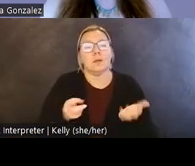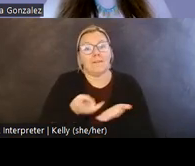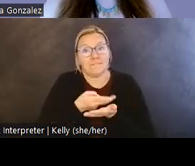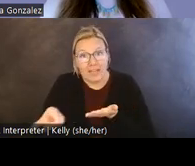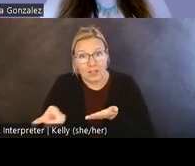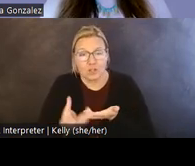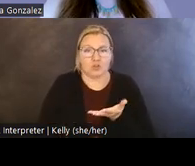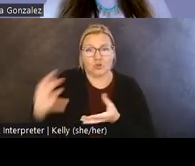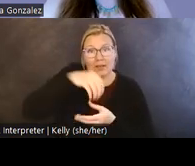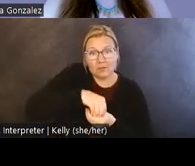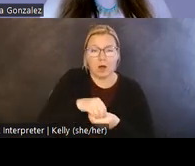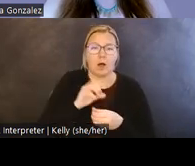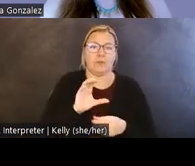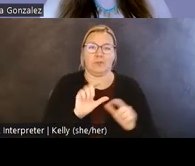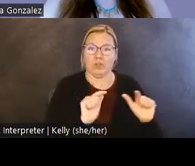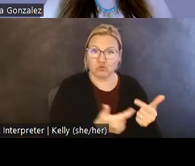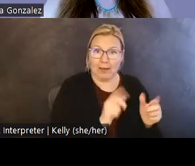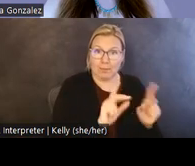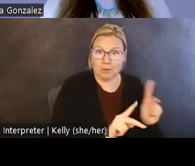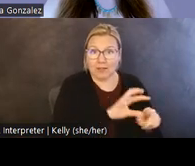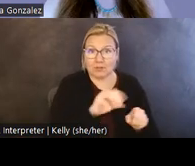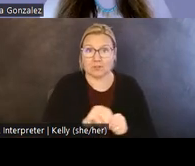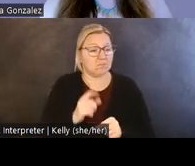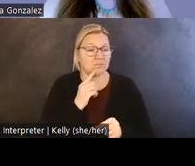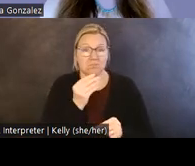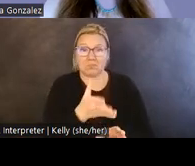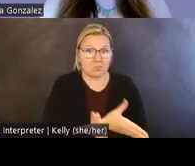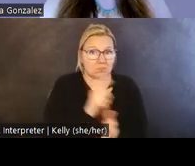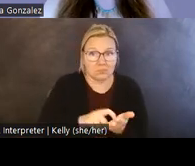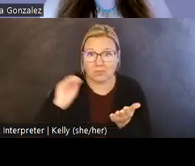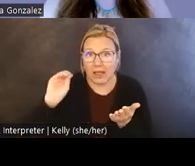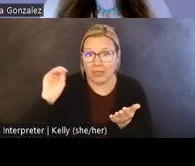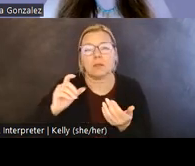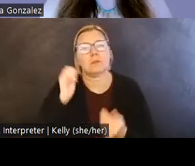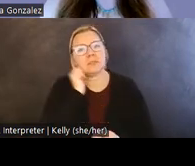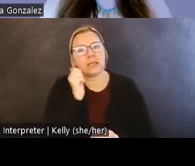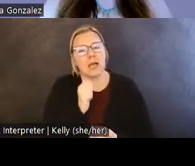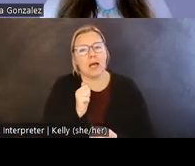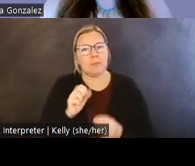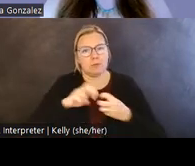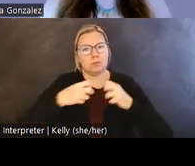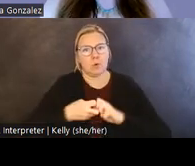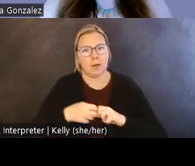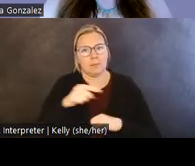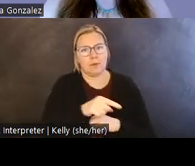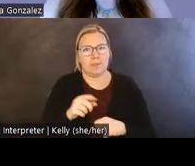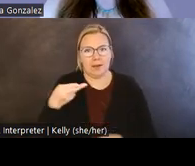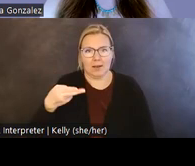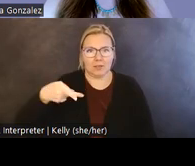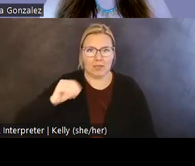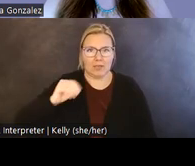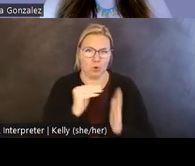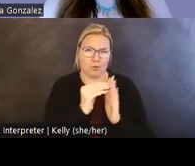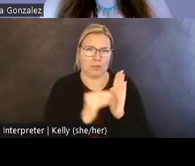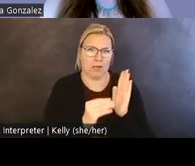engage in tribal consultation beyond mere notification is a common issue the tribal historic preservation office officers document.